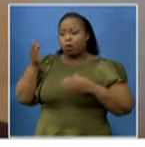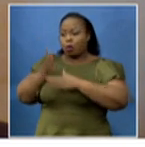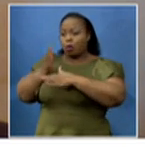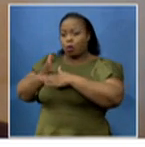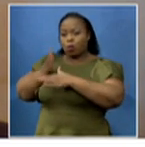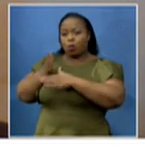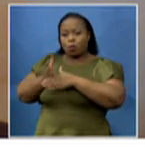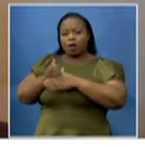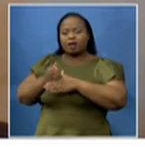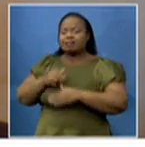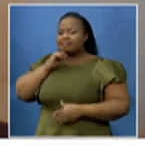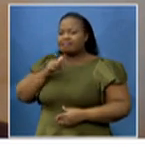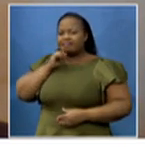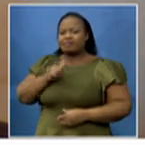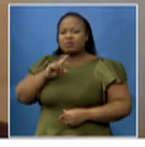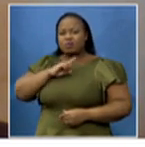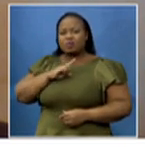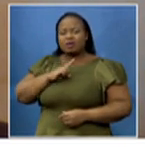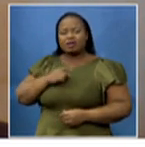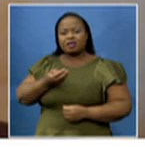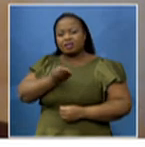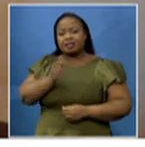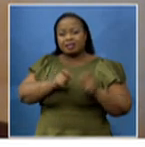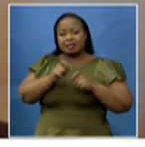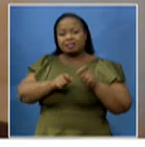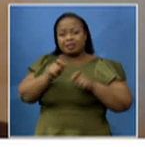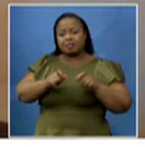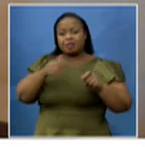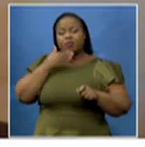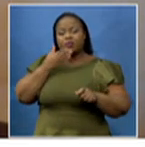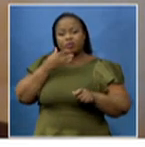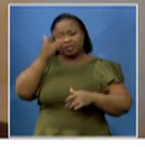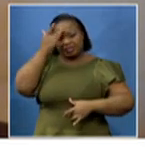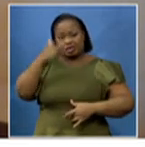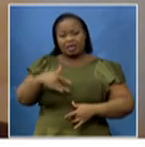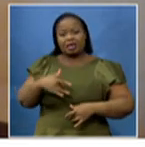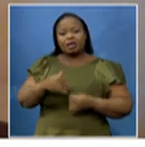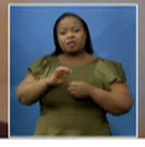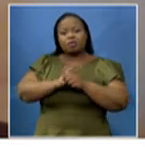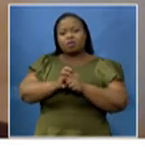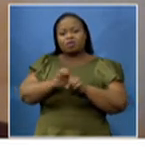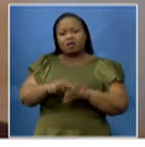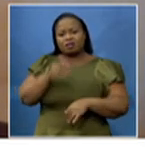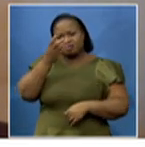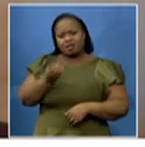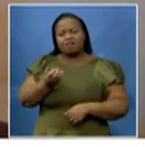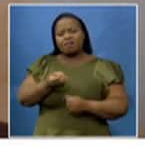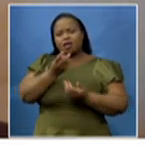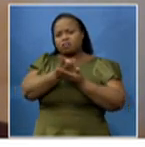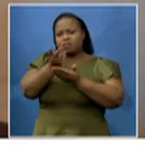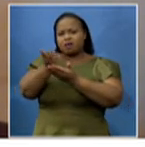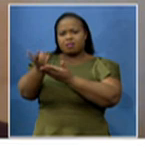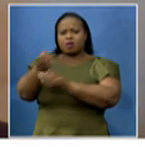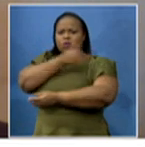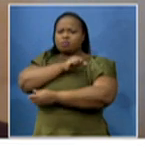facing the brutal war against COVID-19. So we appreciate this year and we thank